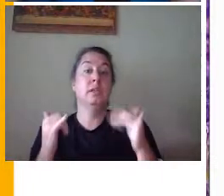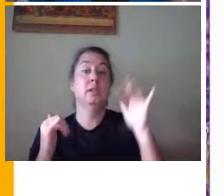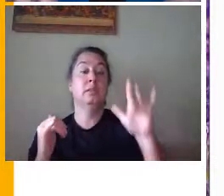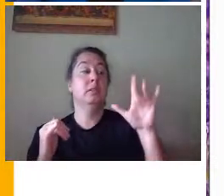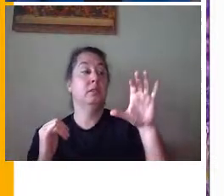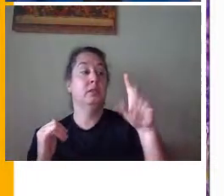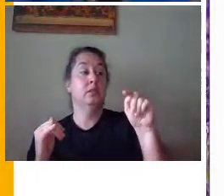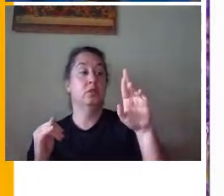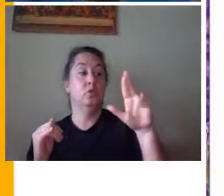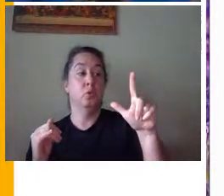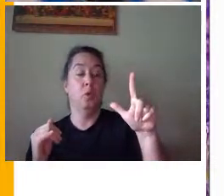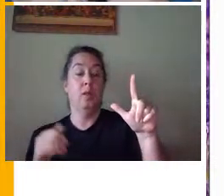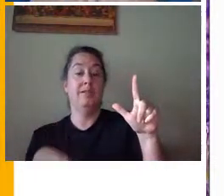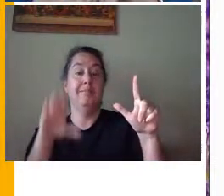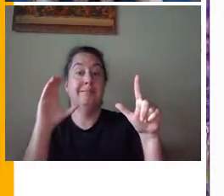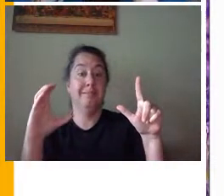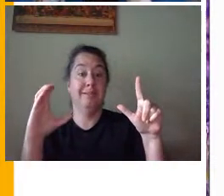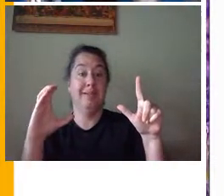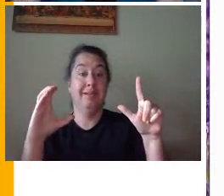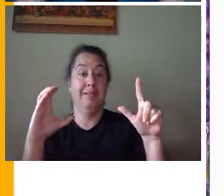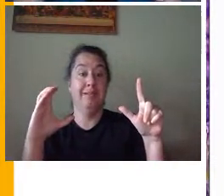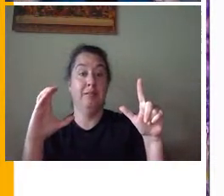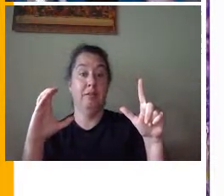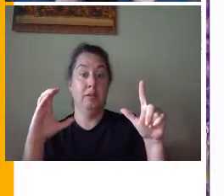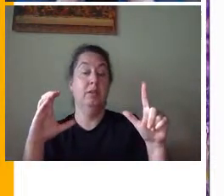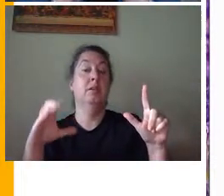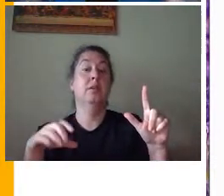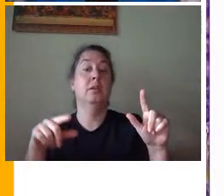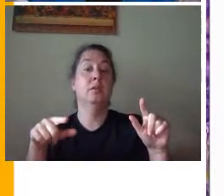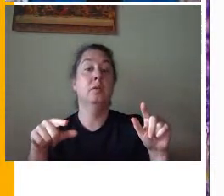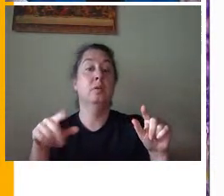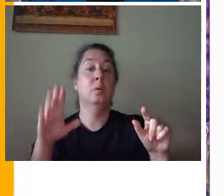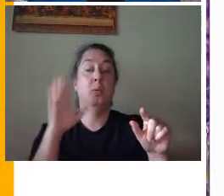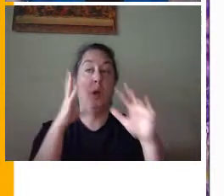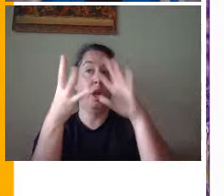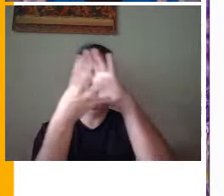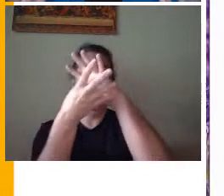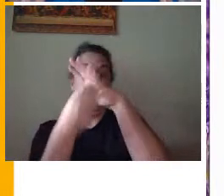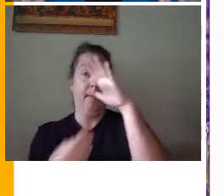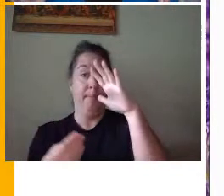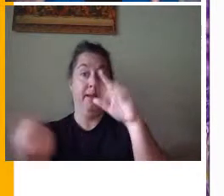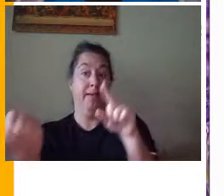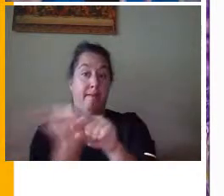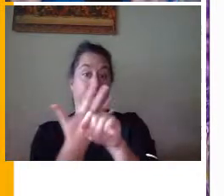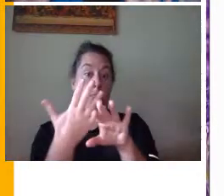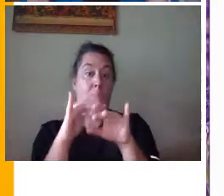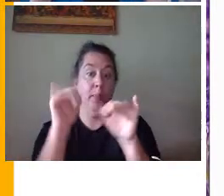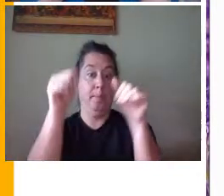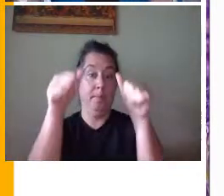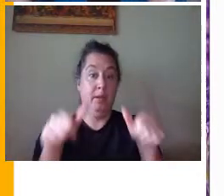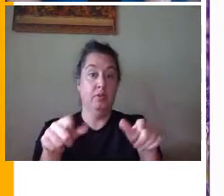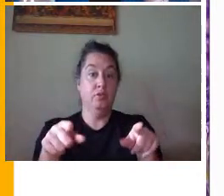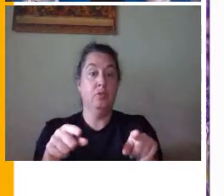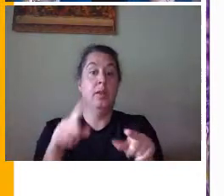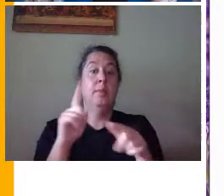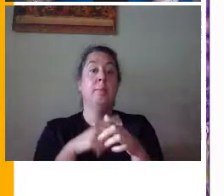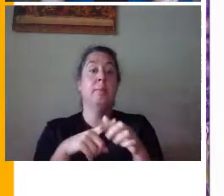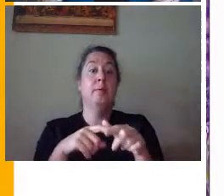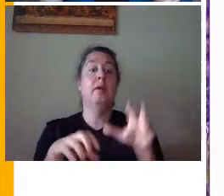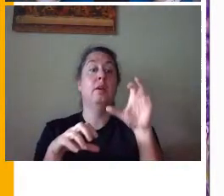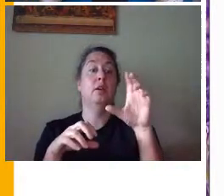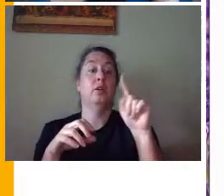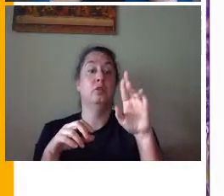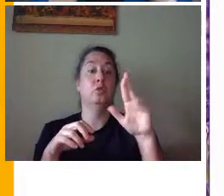And these are key, you know, the keys on your keyboard. Control C is going to copy everything. And then control V